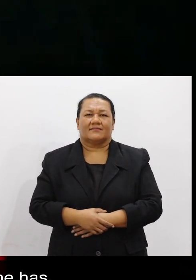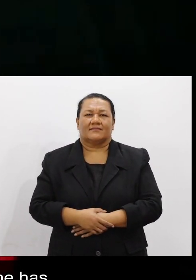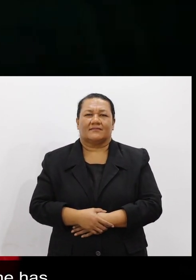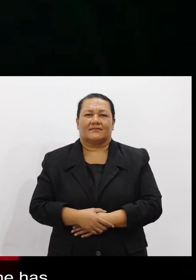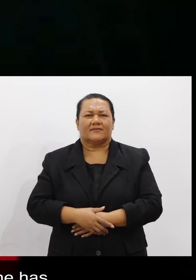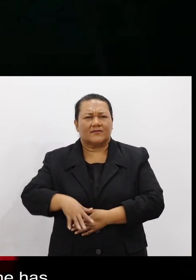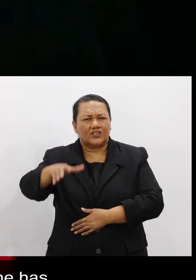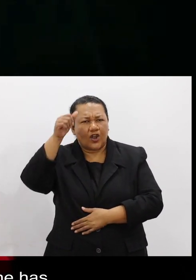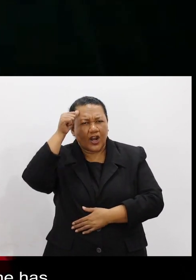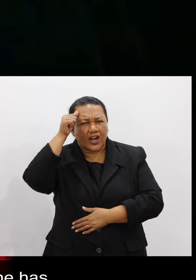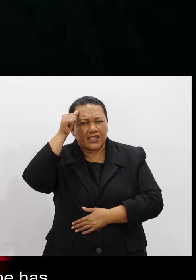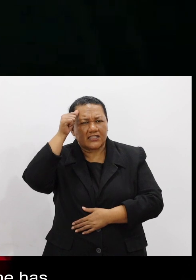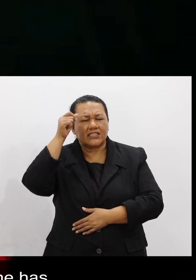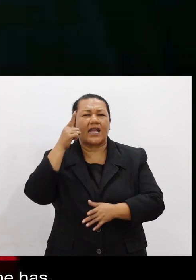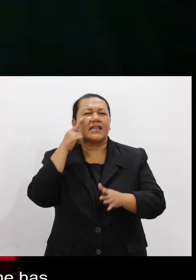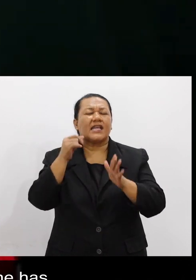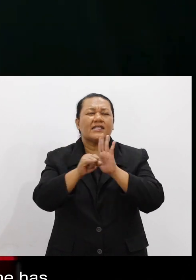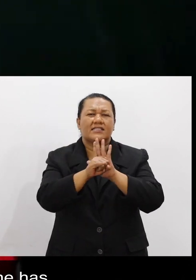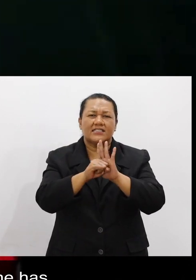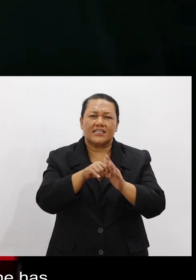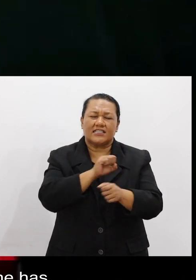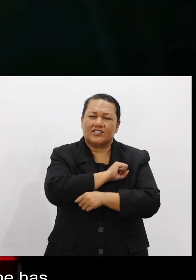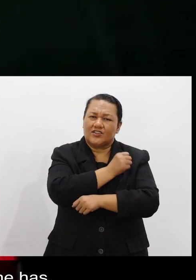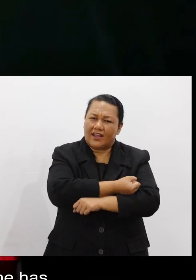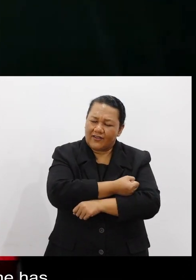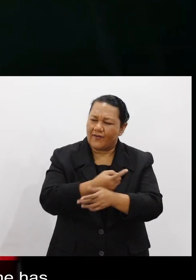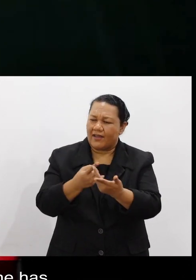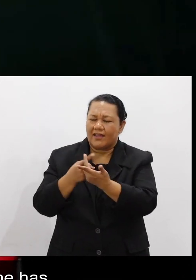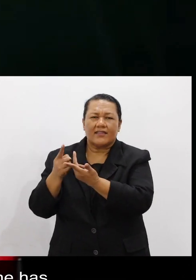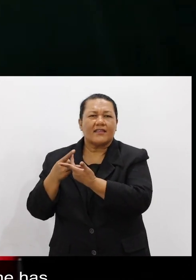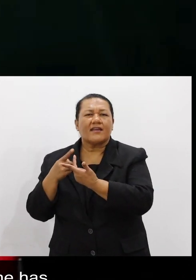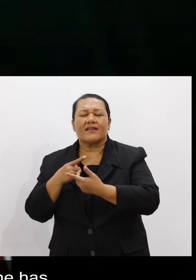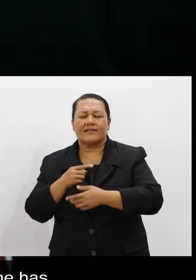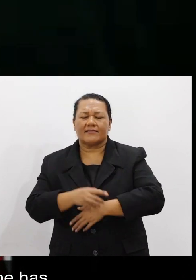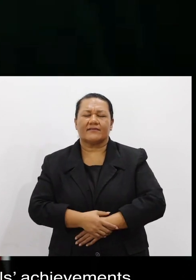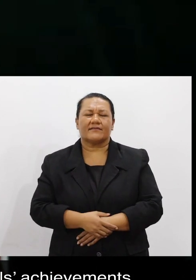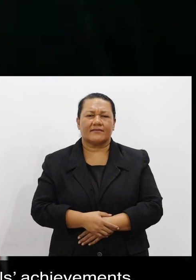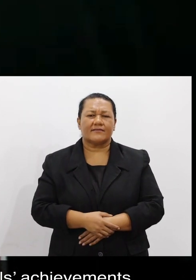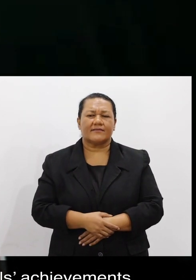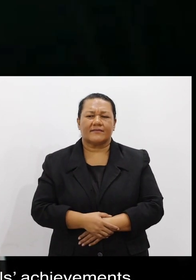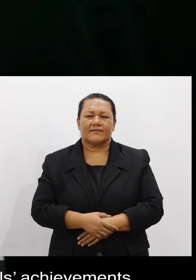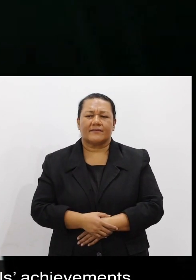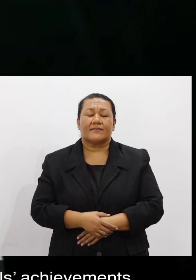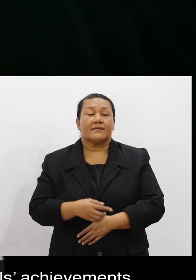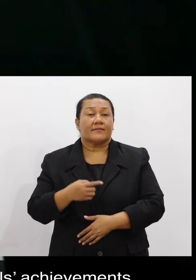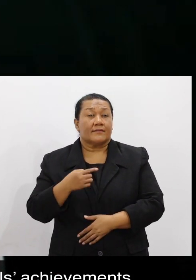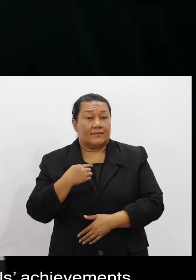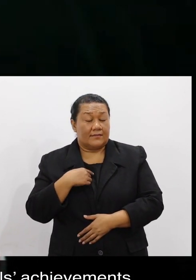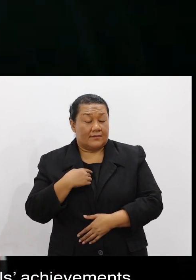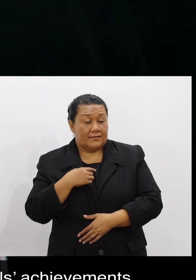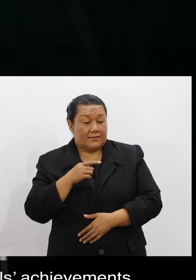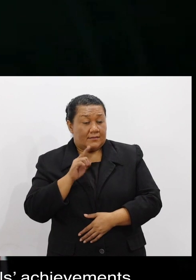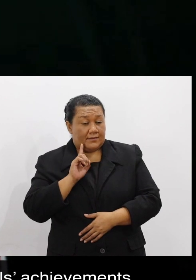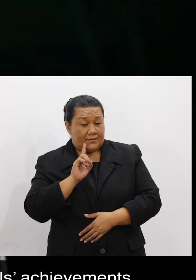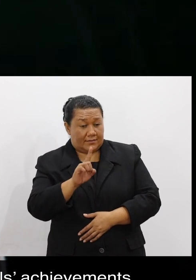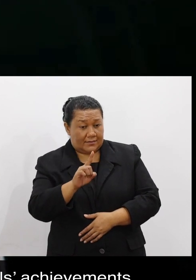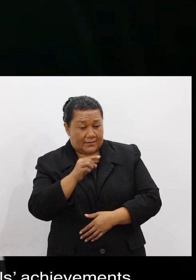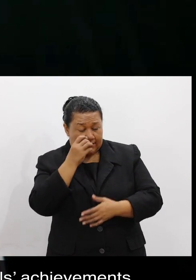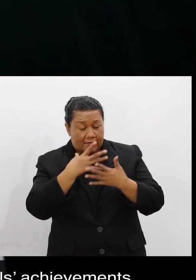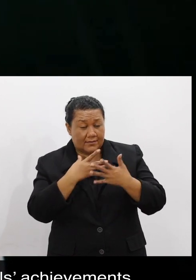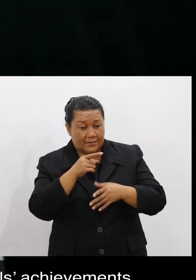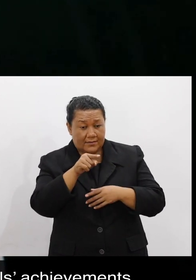knowledge, identity and the strength, oneness. My best session during the forum was